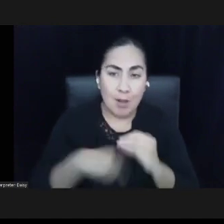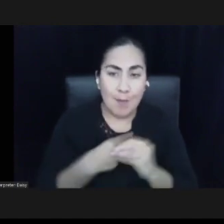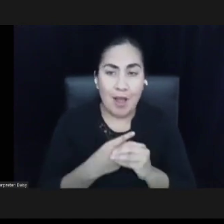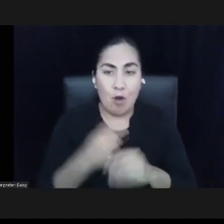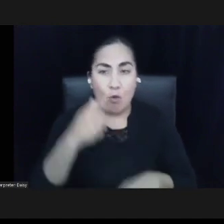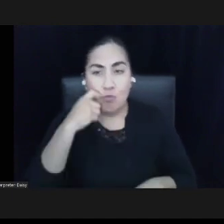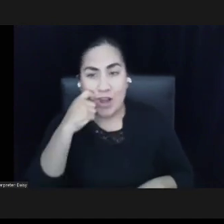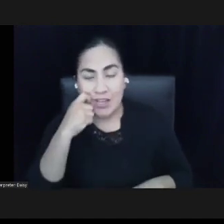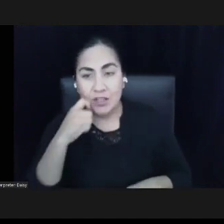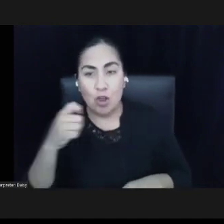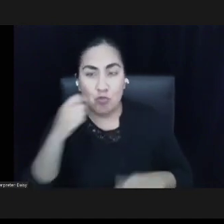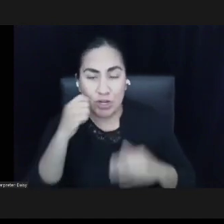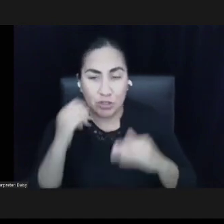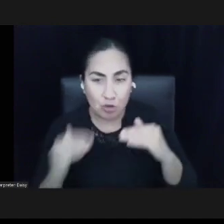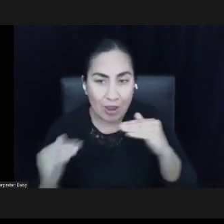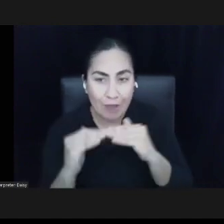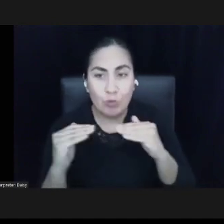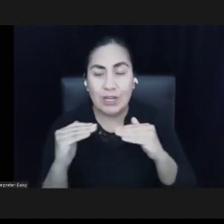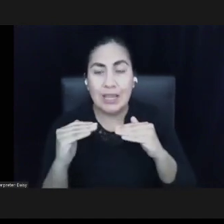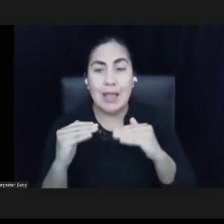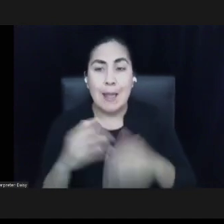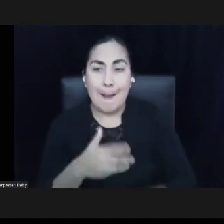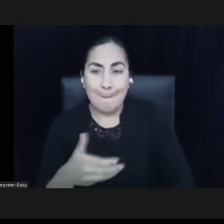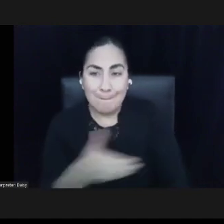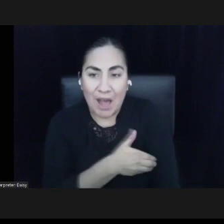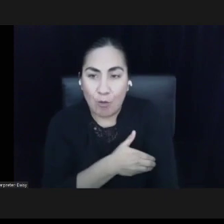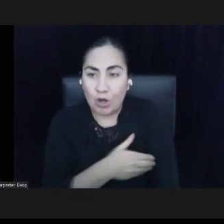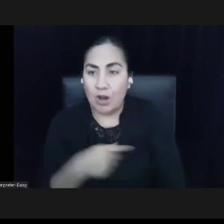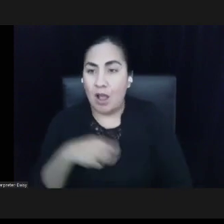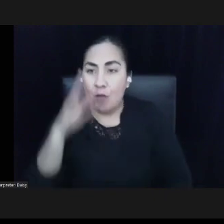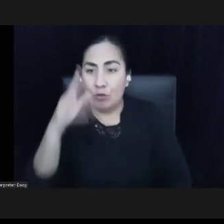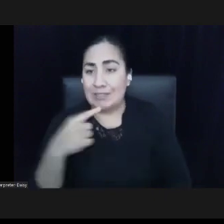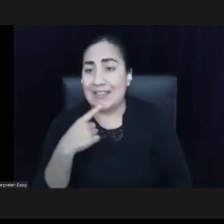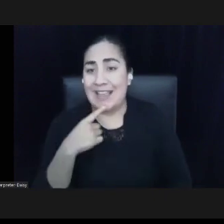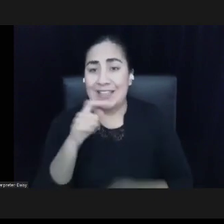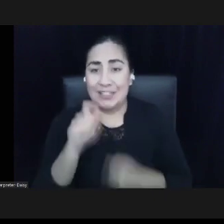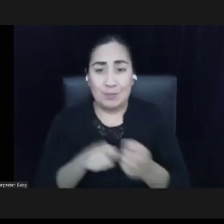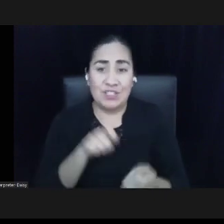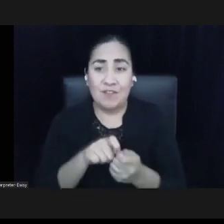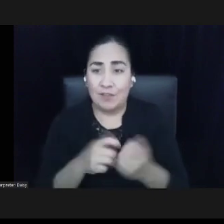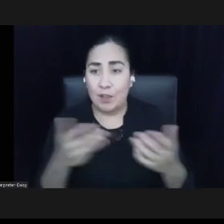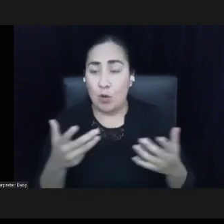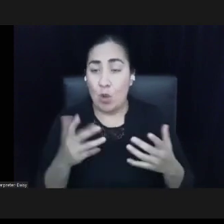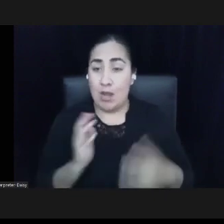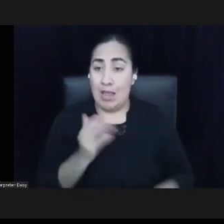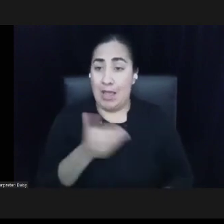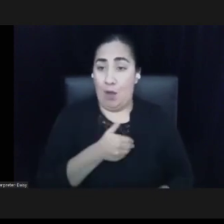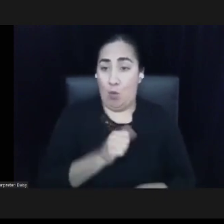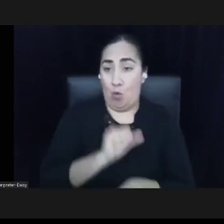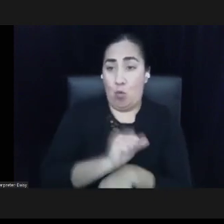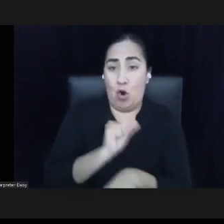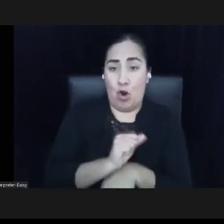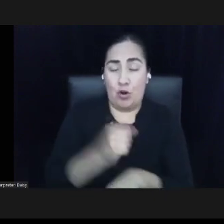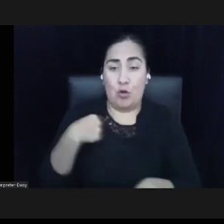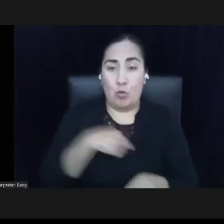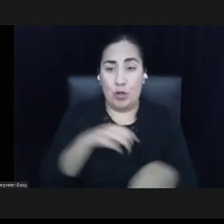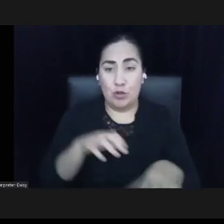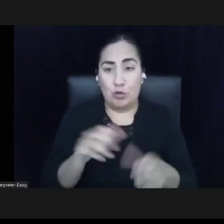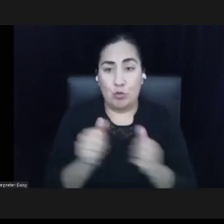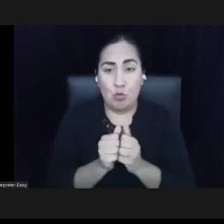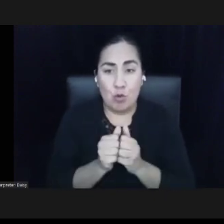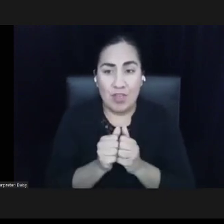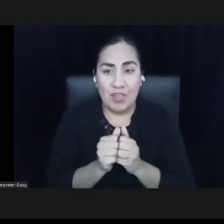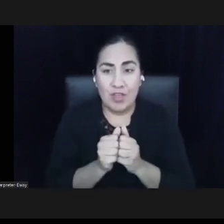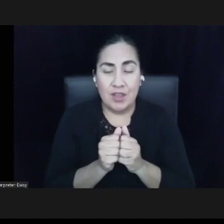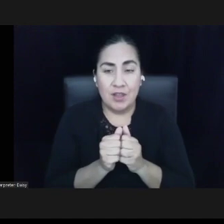power. And I will say specifically the work that we did with the Interactive Institute